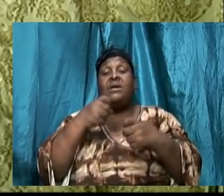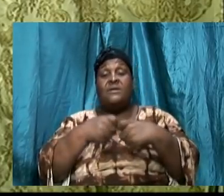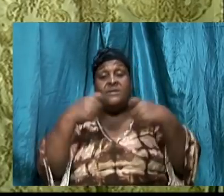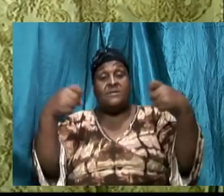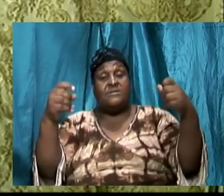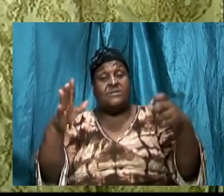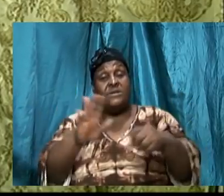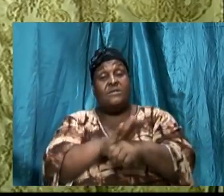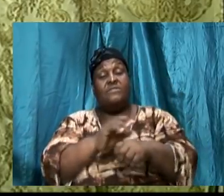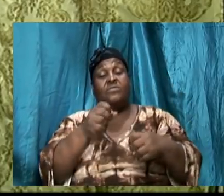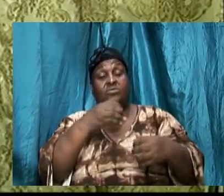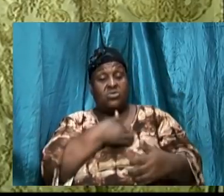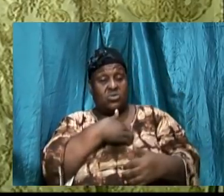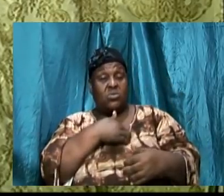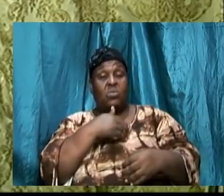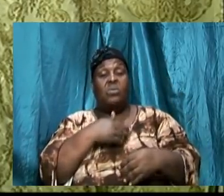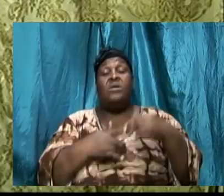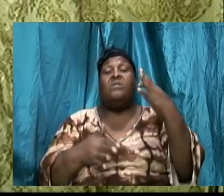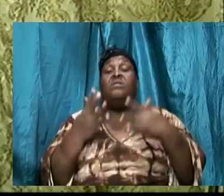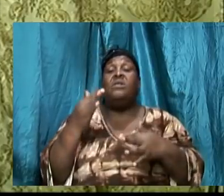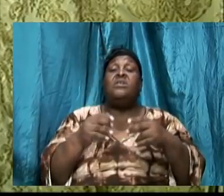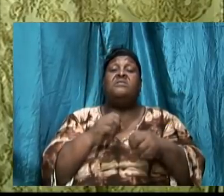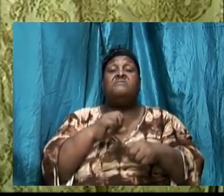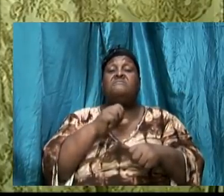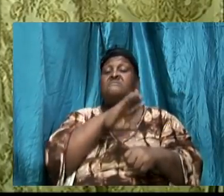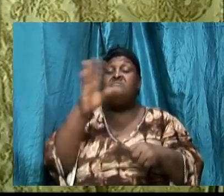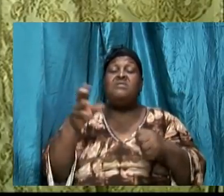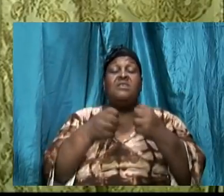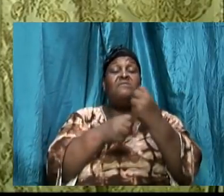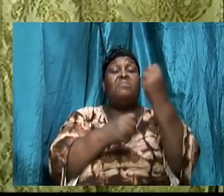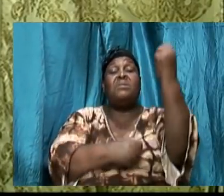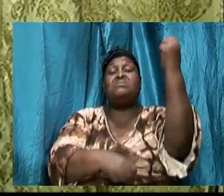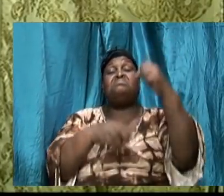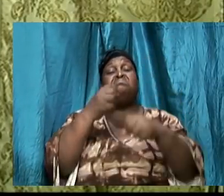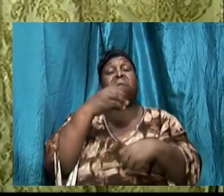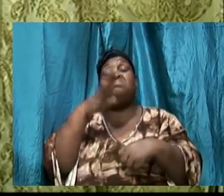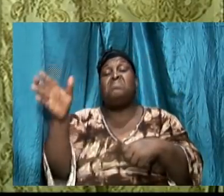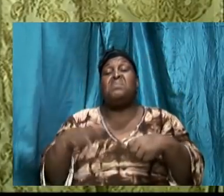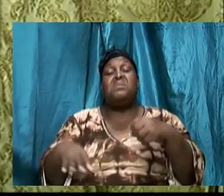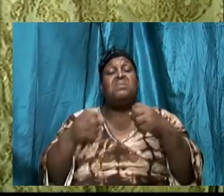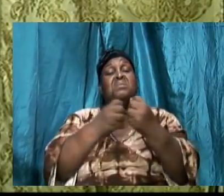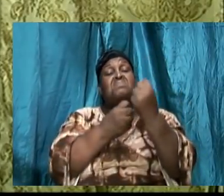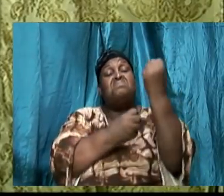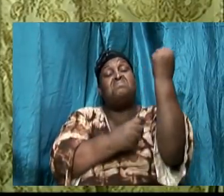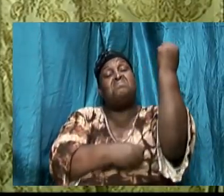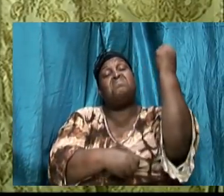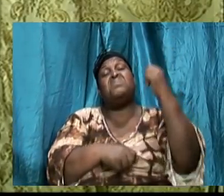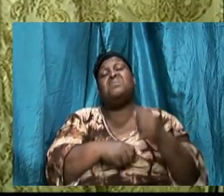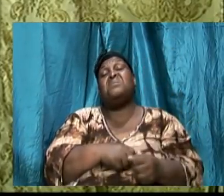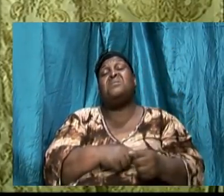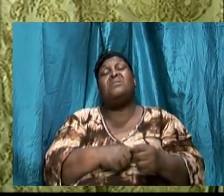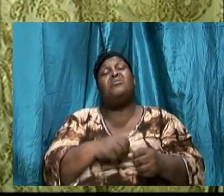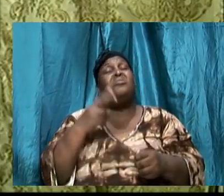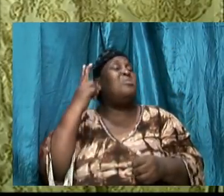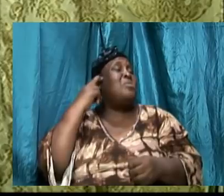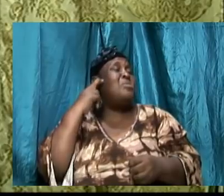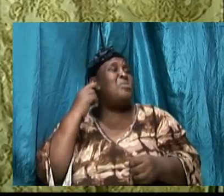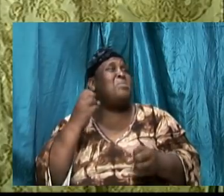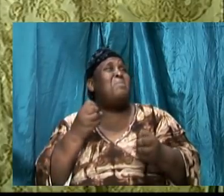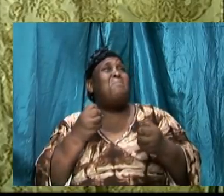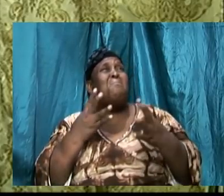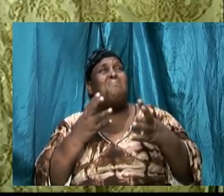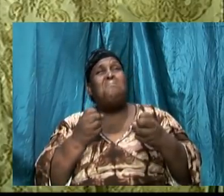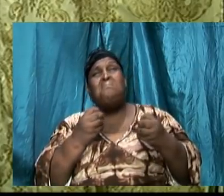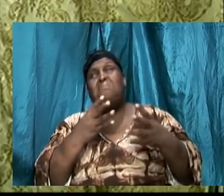will never turn back oh never turn back I've heard a lot of people declaring that in a song never turn back